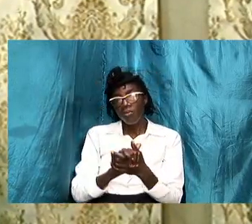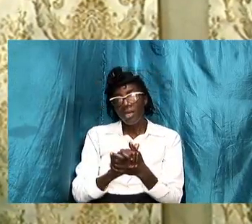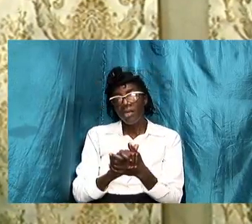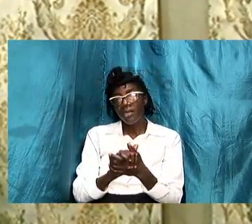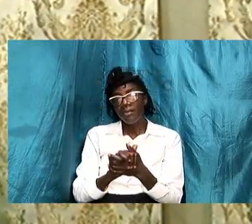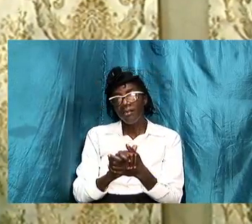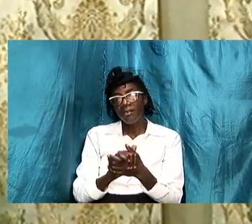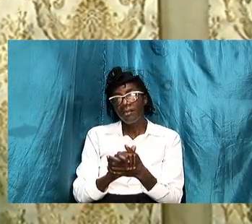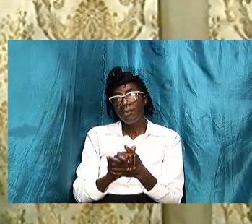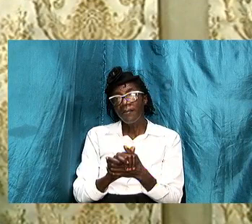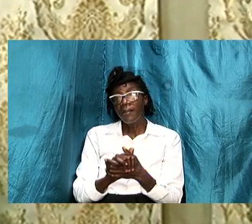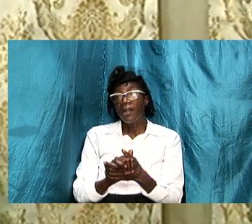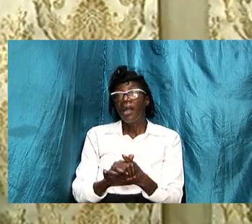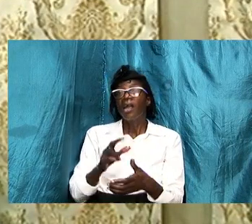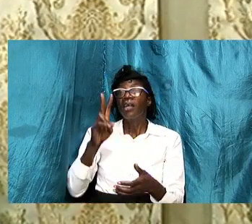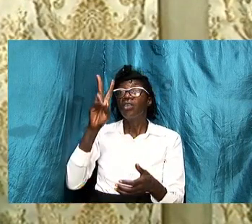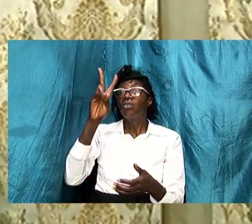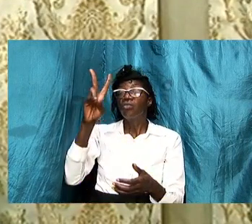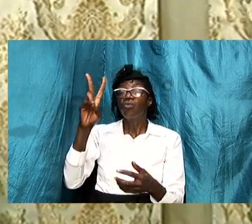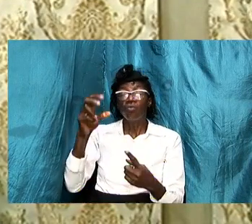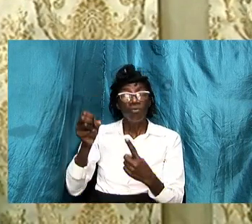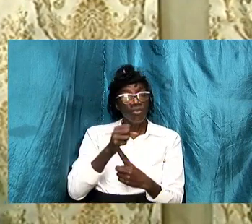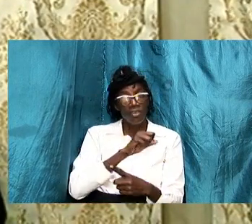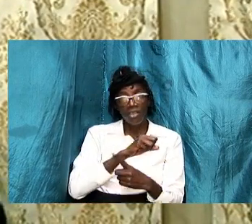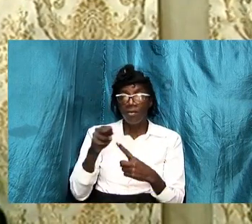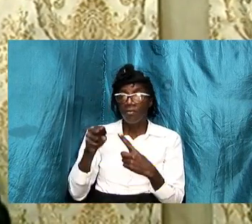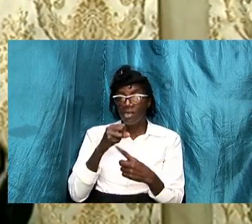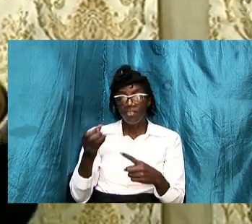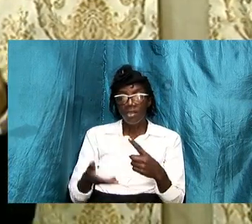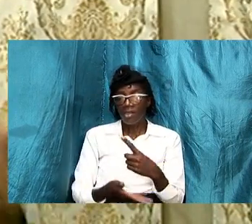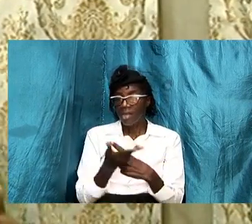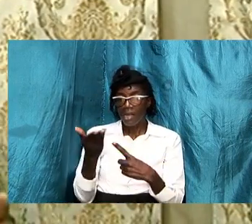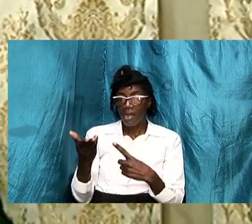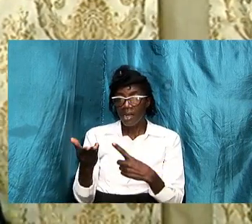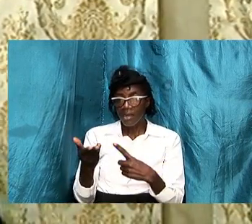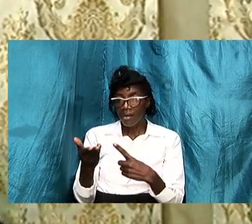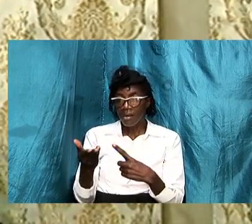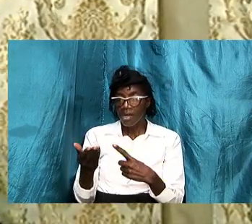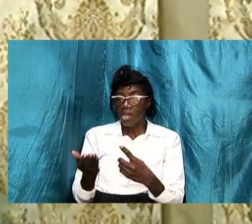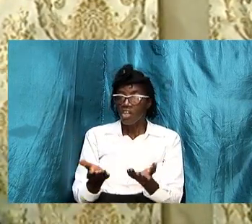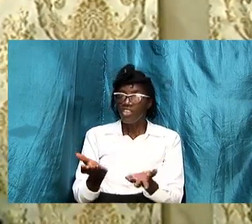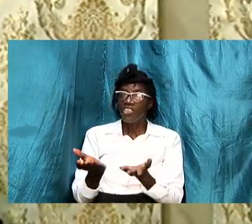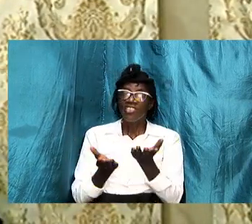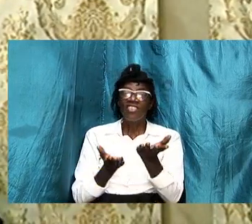but in both instances they are acts of service